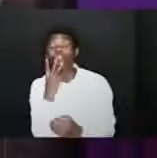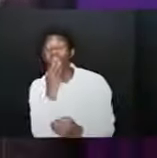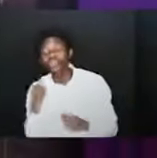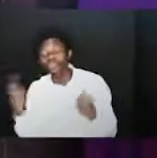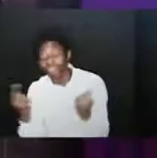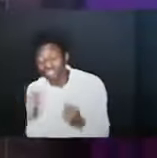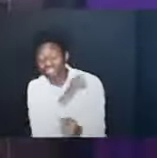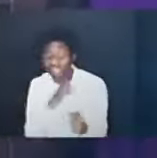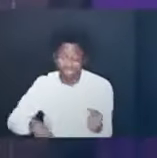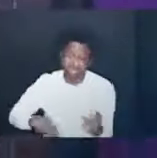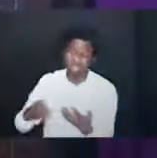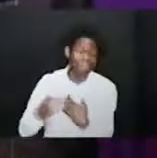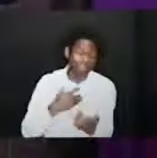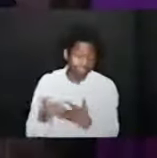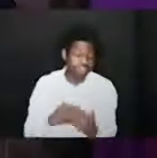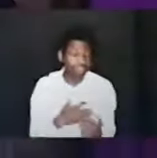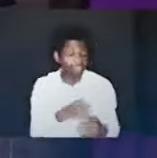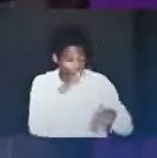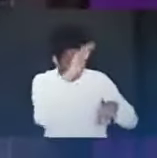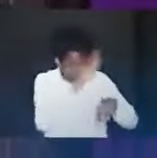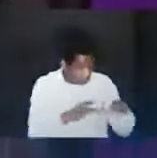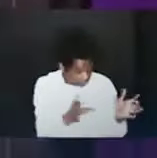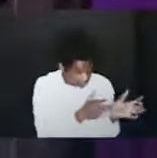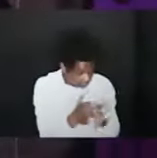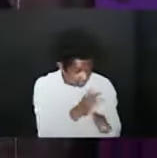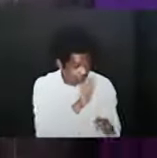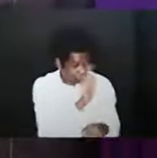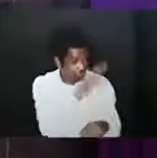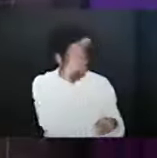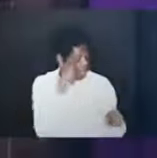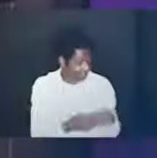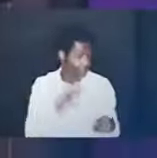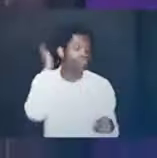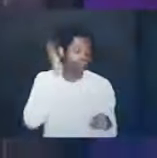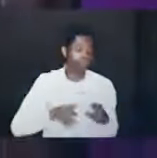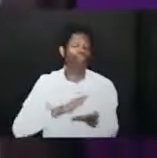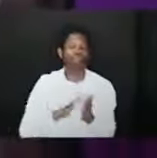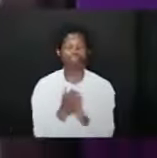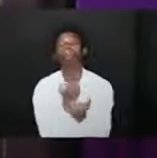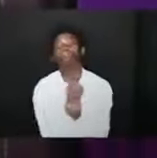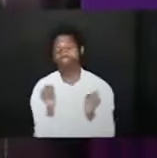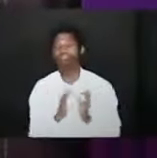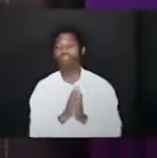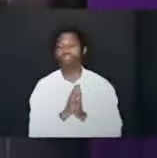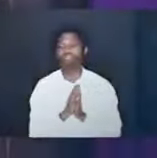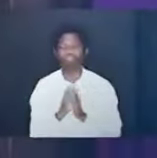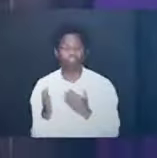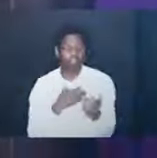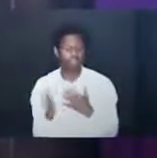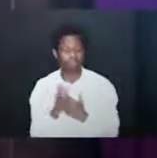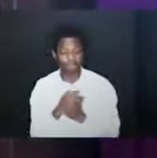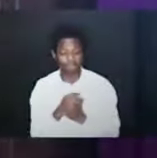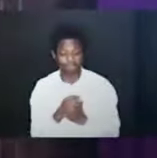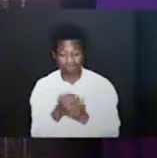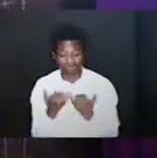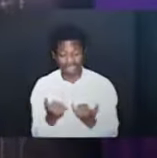the name of the lord you'll be saved all of us now have access to god